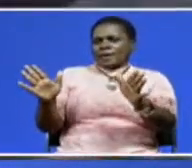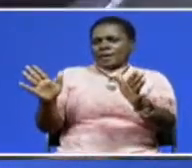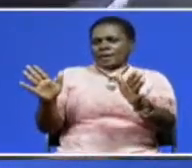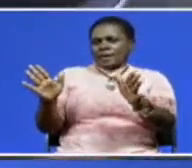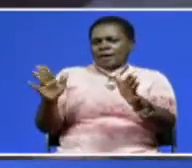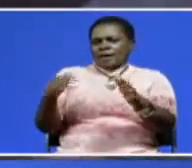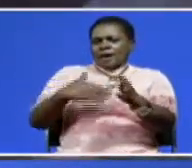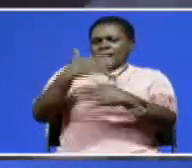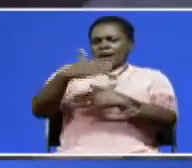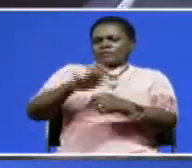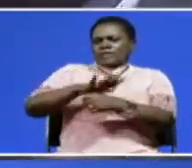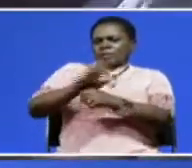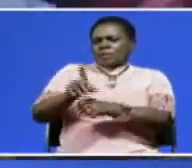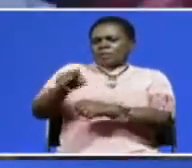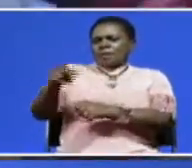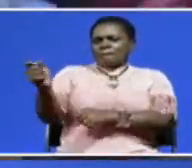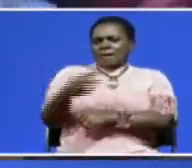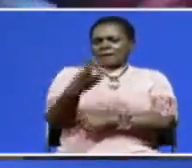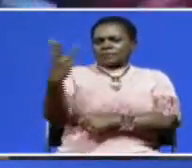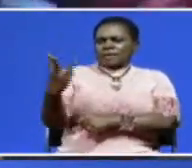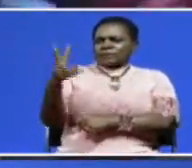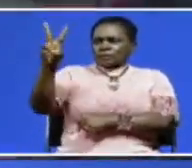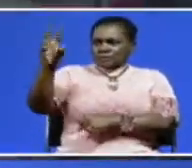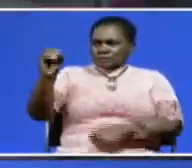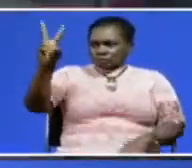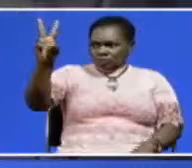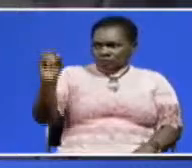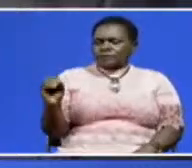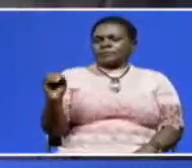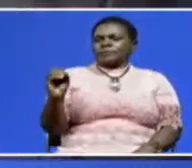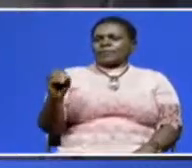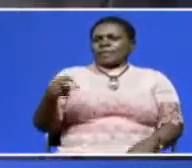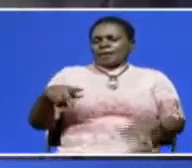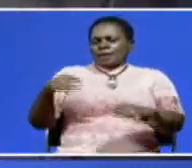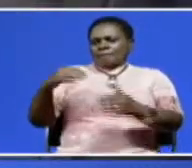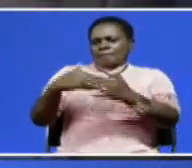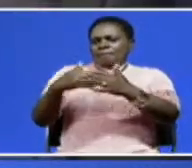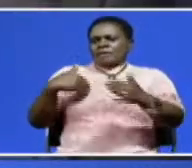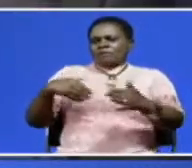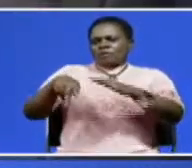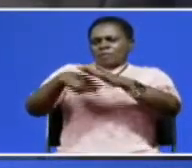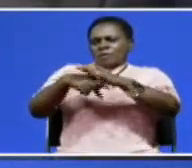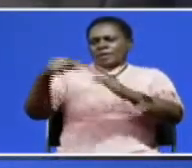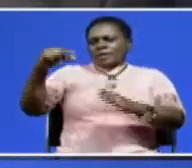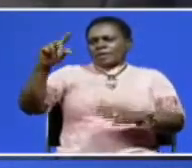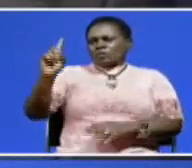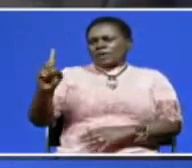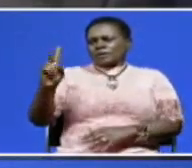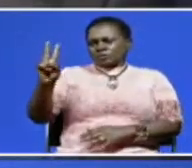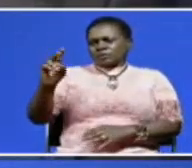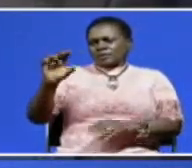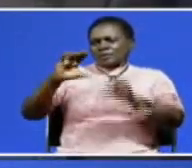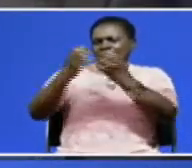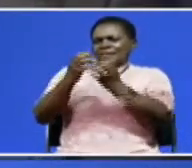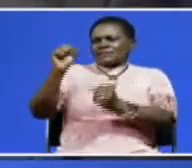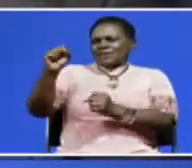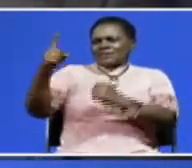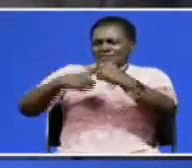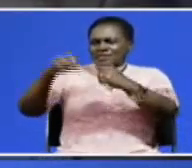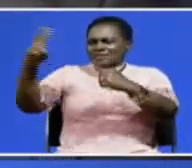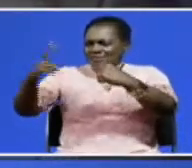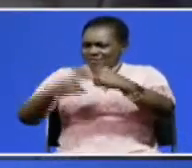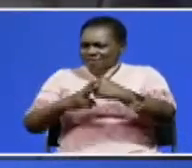COVID-19 struck in mid-March 2020. Pre-primary 1 and 2, grade 1, 2 and 3, class 5, 6 and 7,